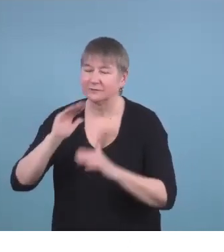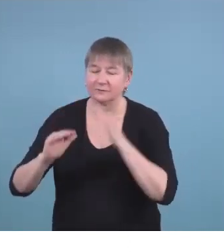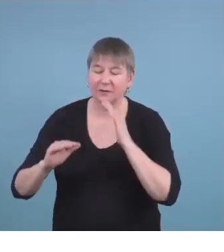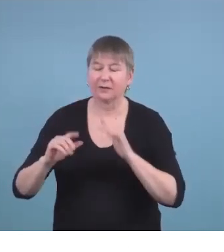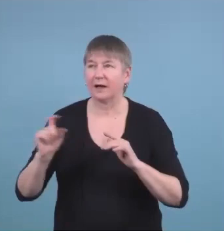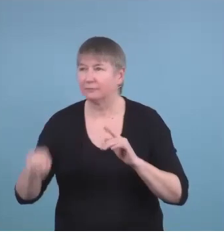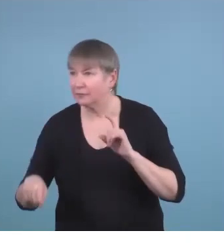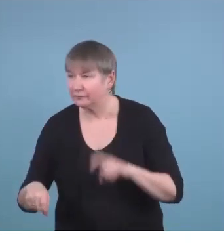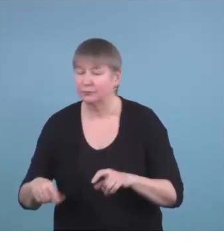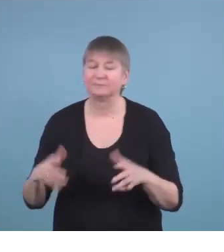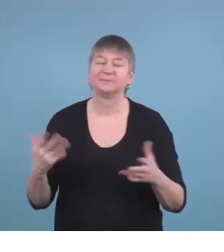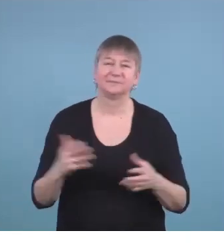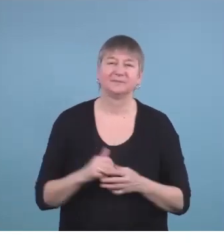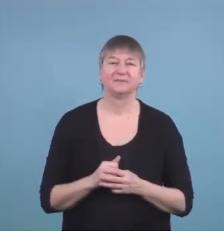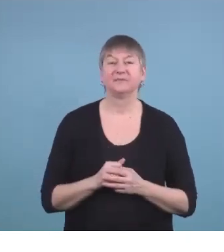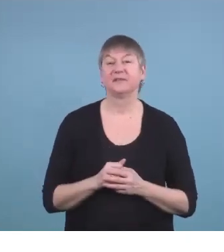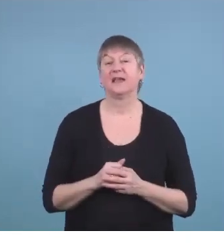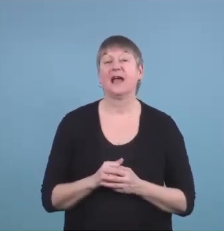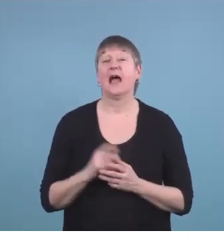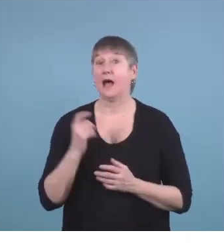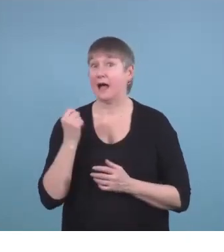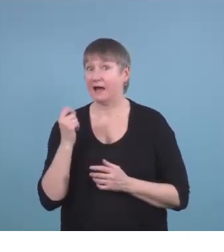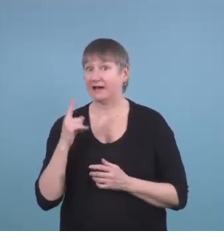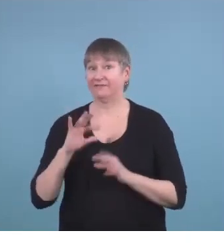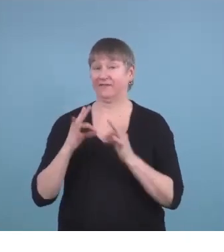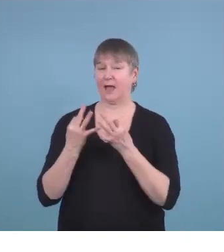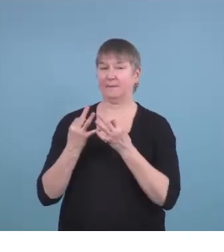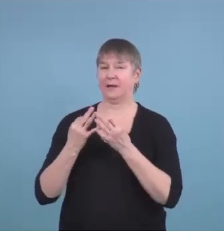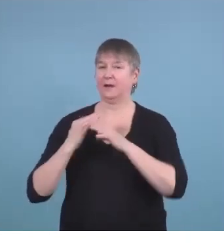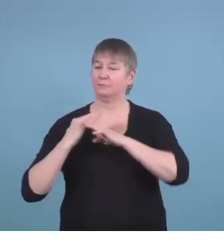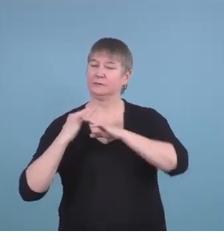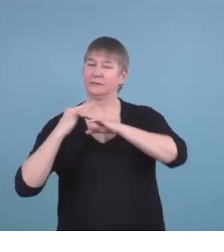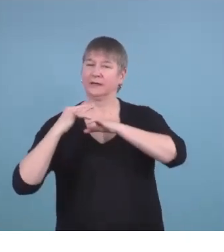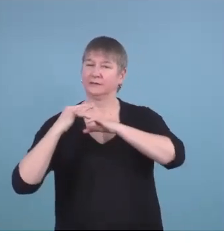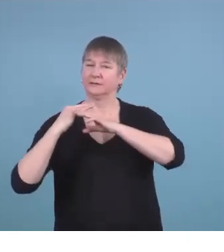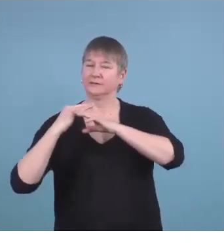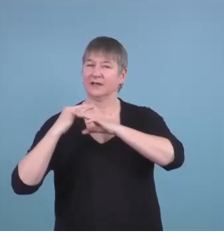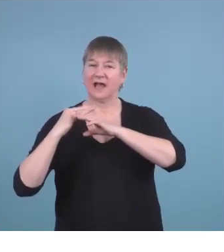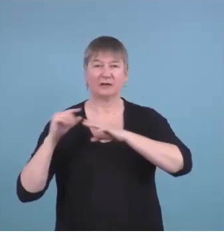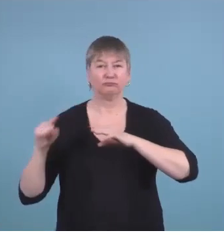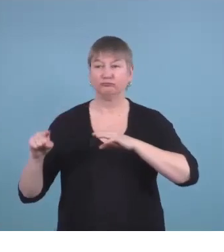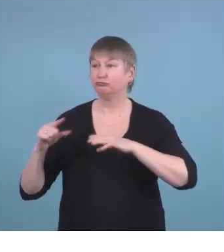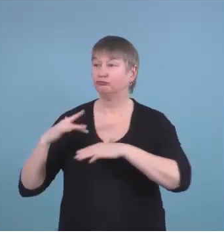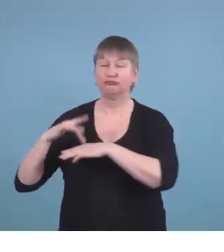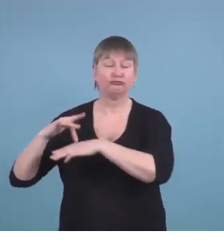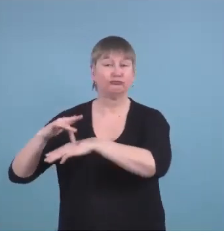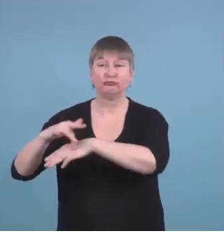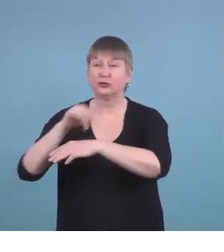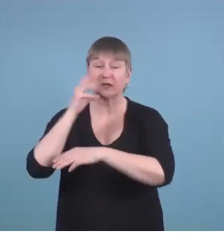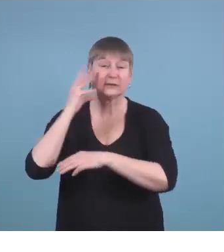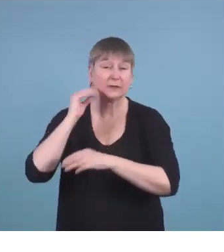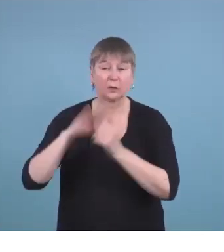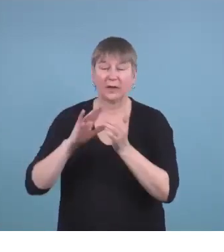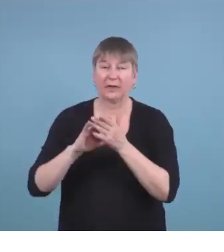and if they've been sheltered and they weren't given access to a debit card